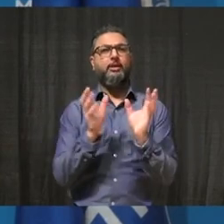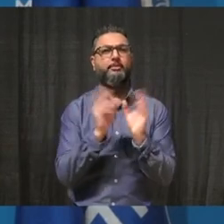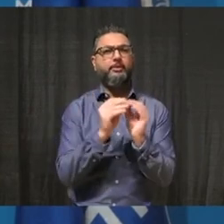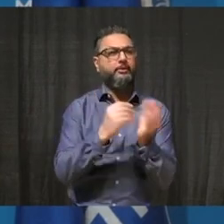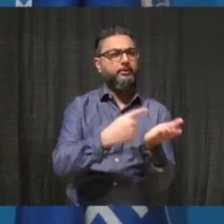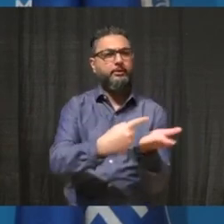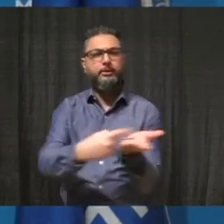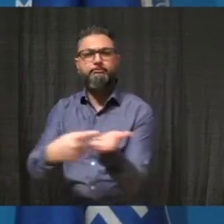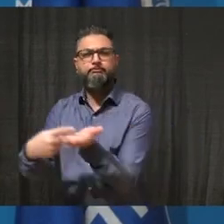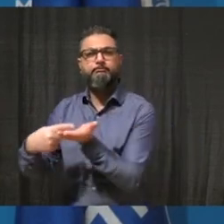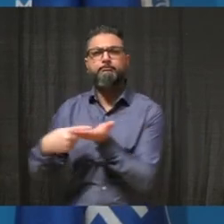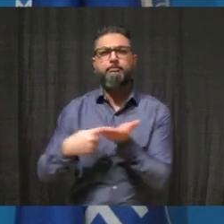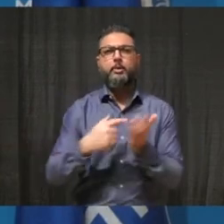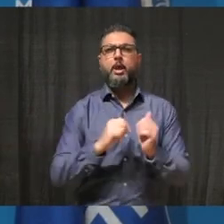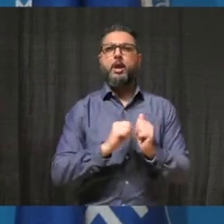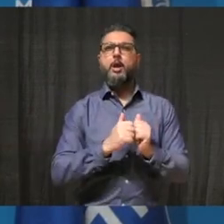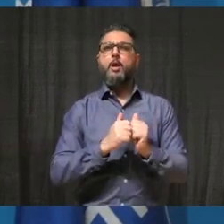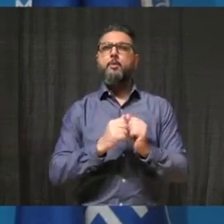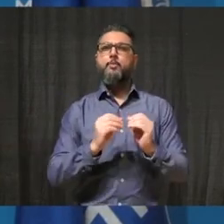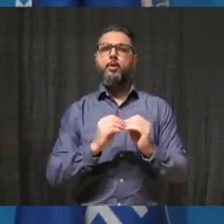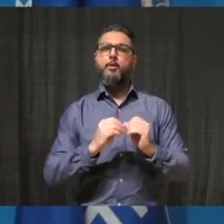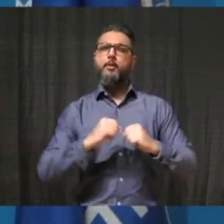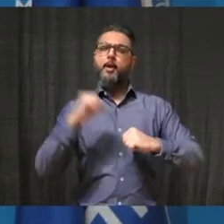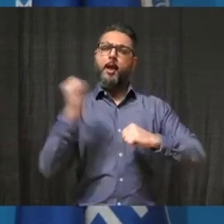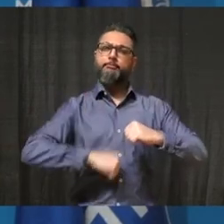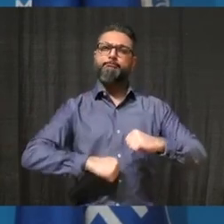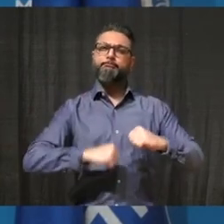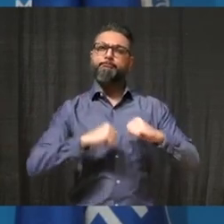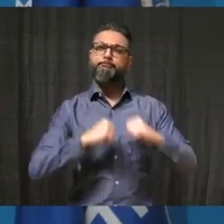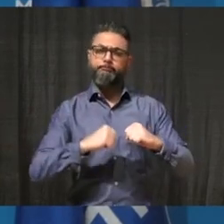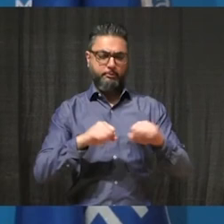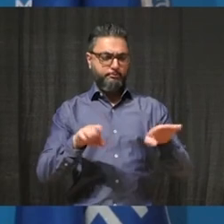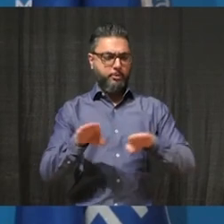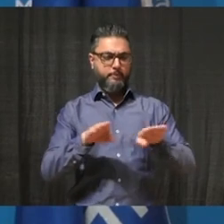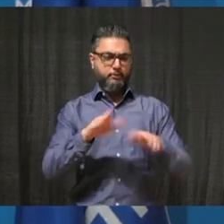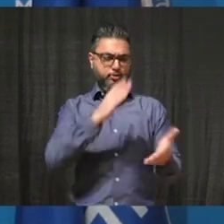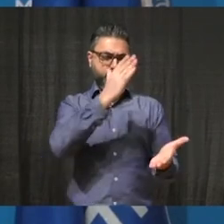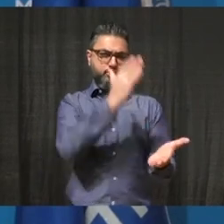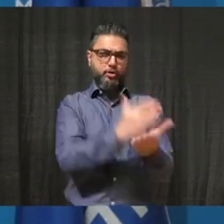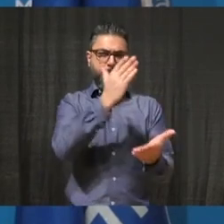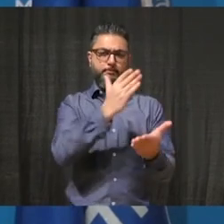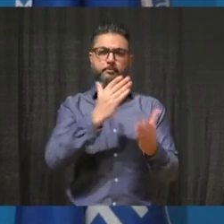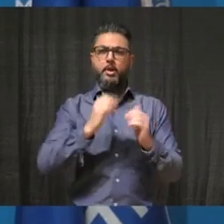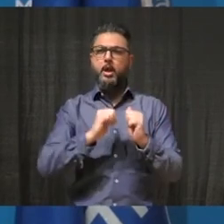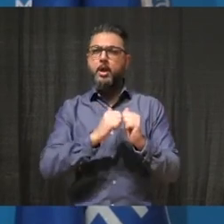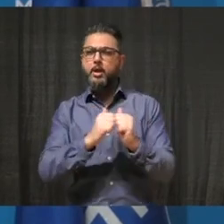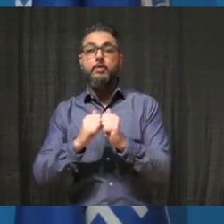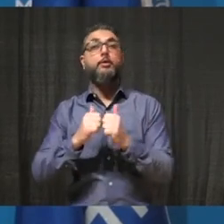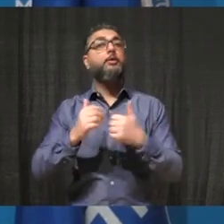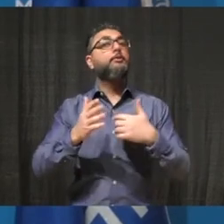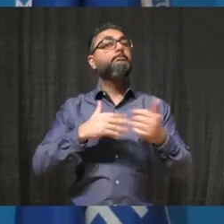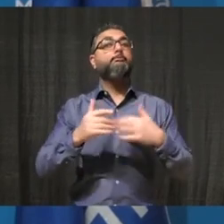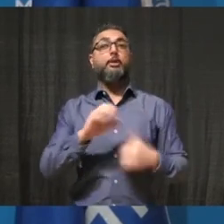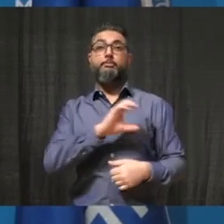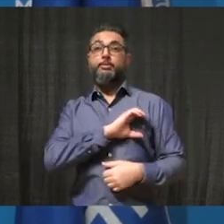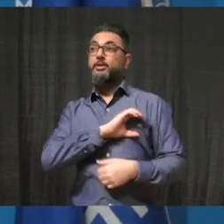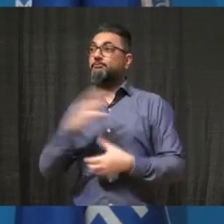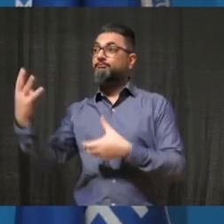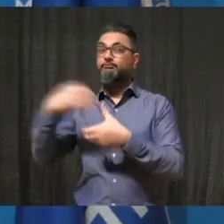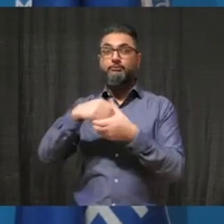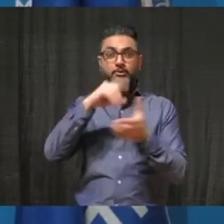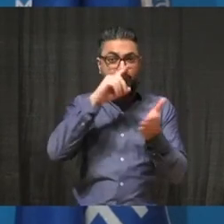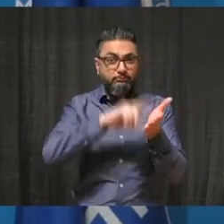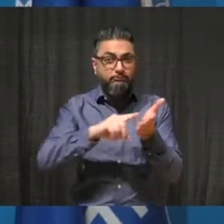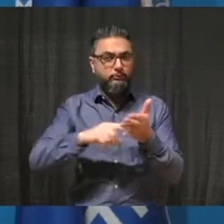The changes clarified that even if police are investigating the conduct of a Councillor, the City's